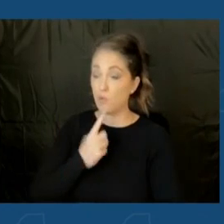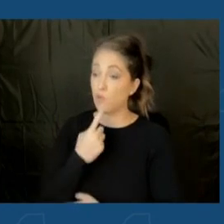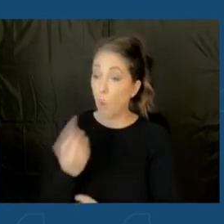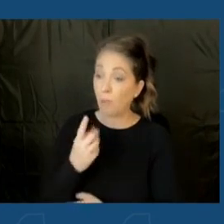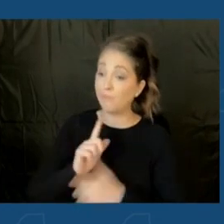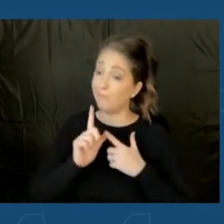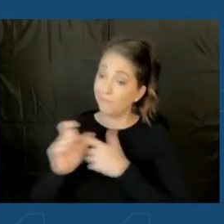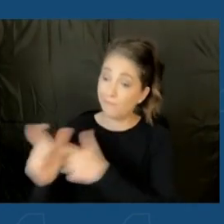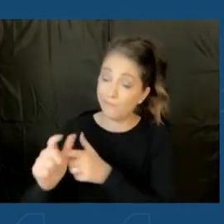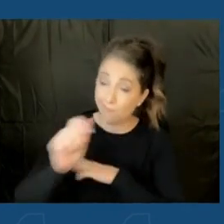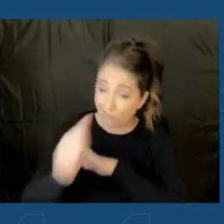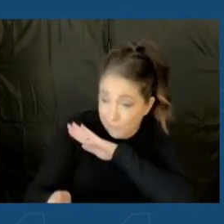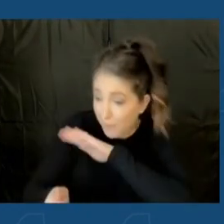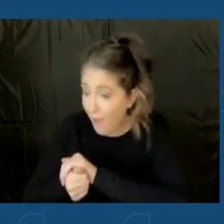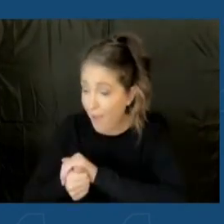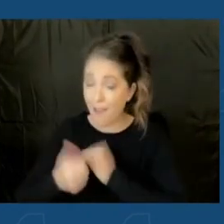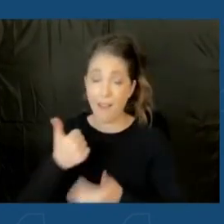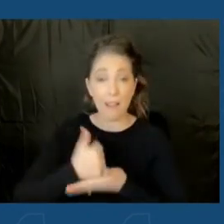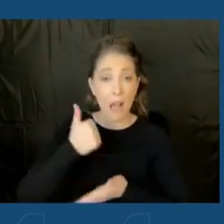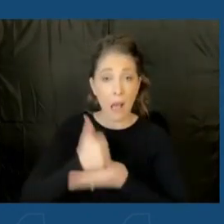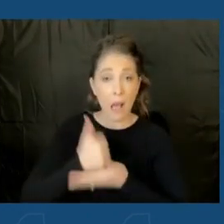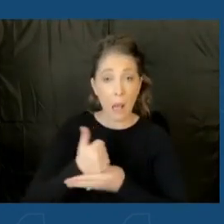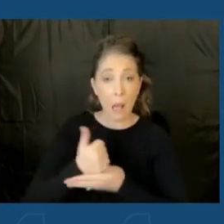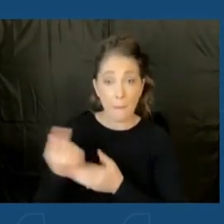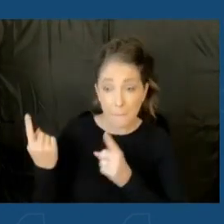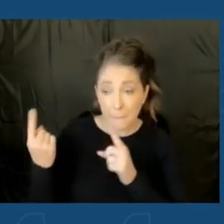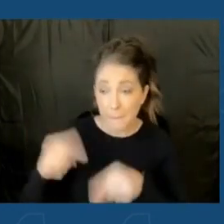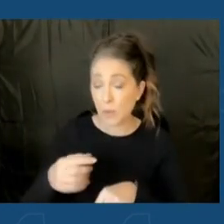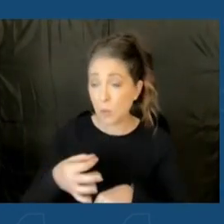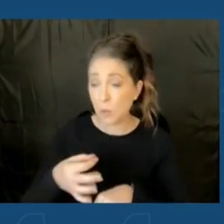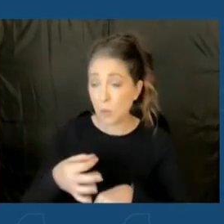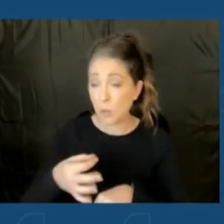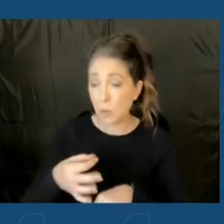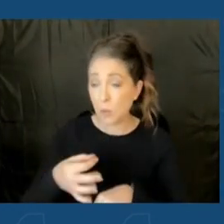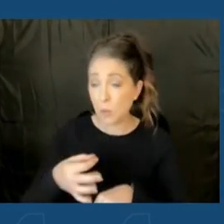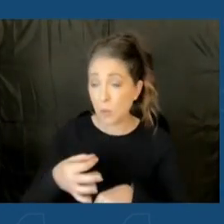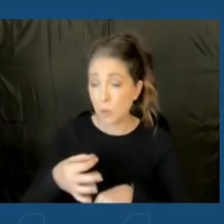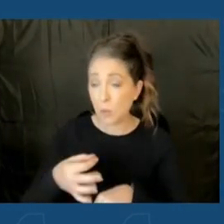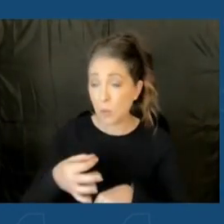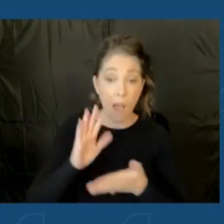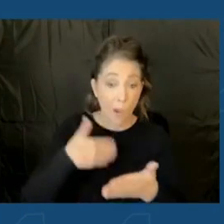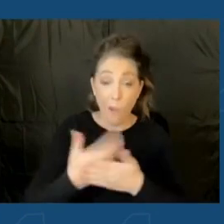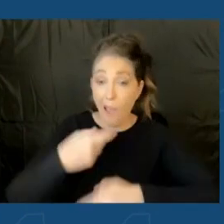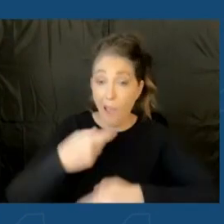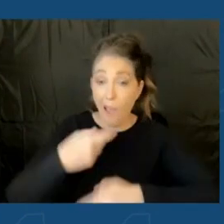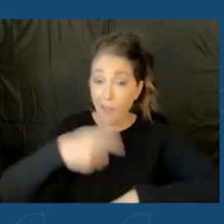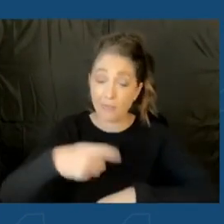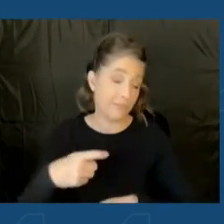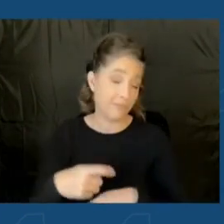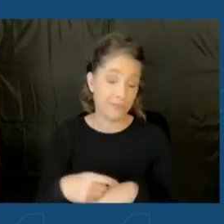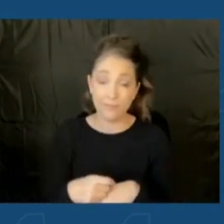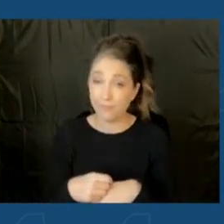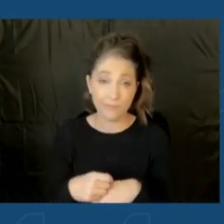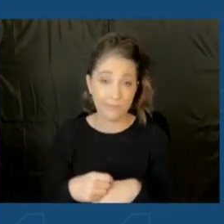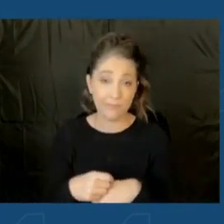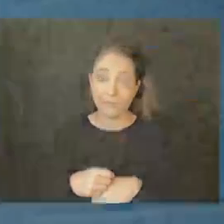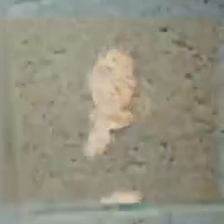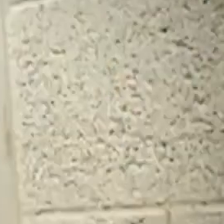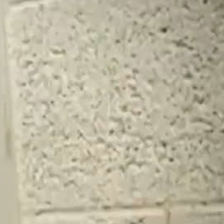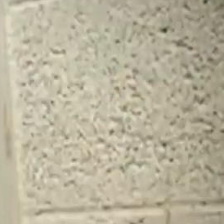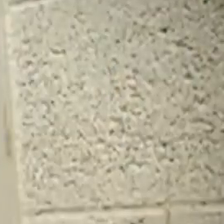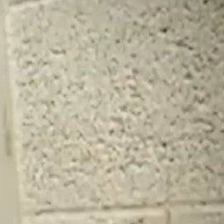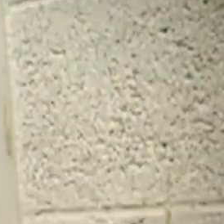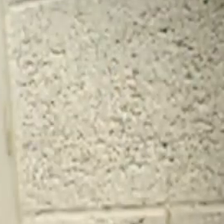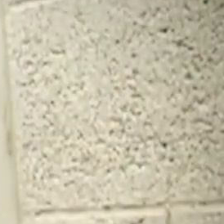That help was on the way. That help didn't arrive in time to save our daughter, Alyssa, who was shot eight times.